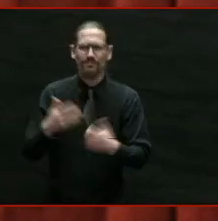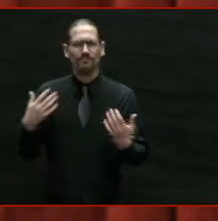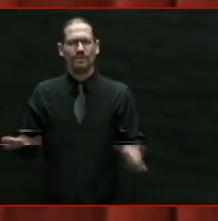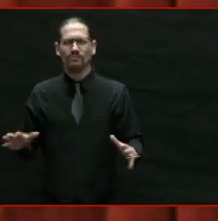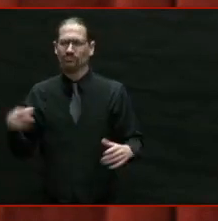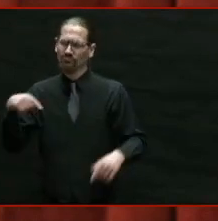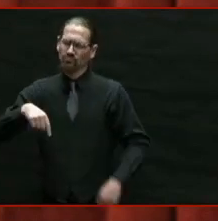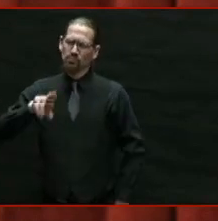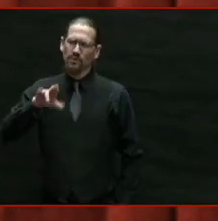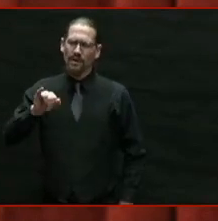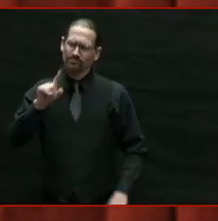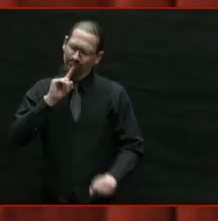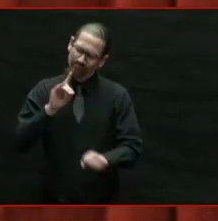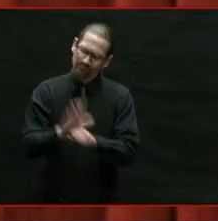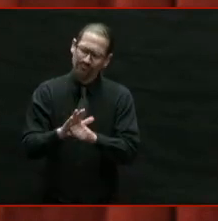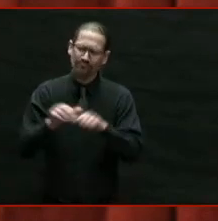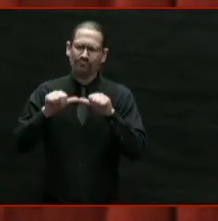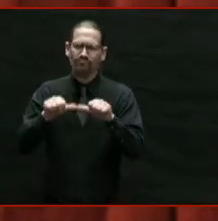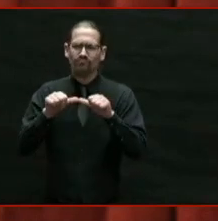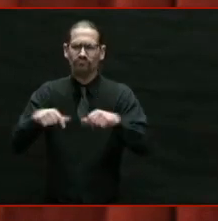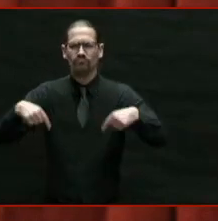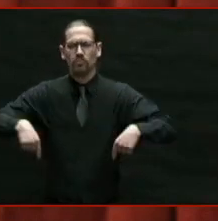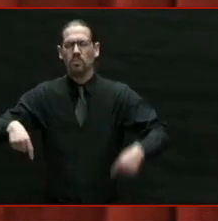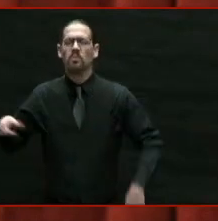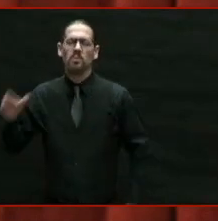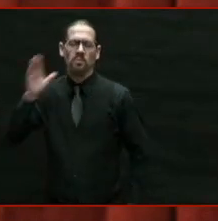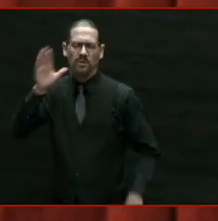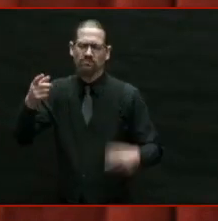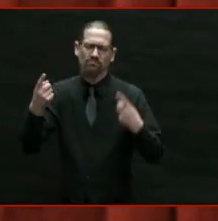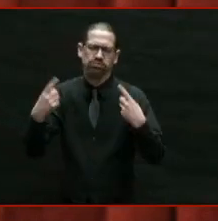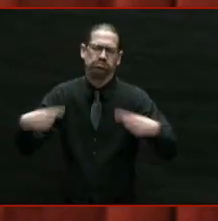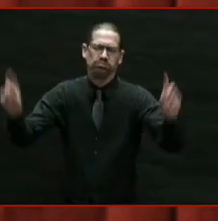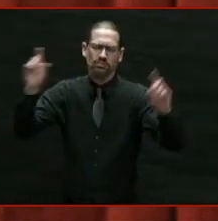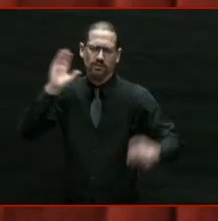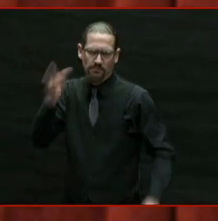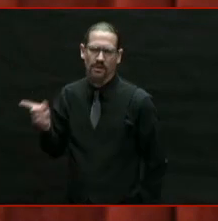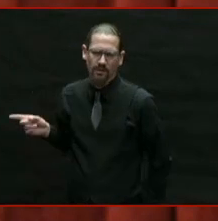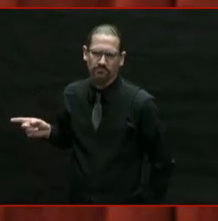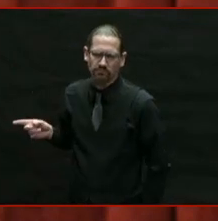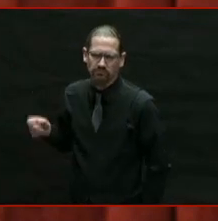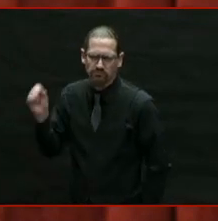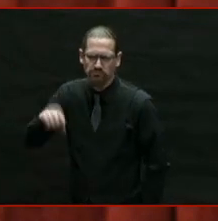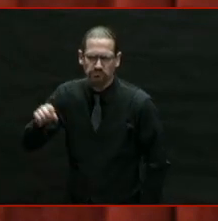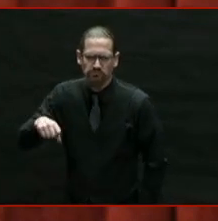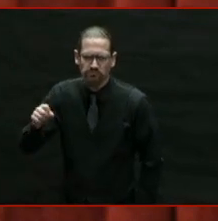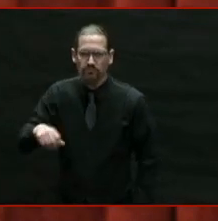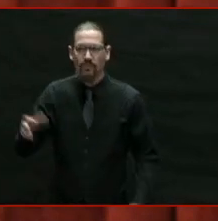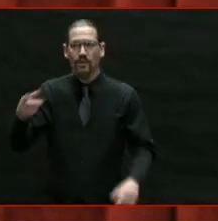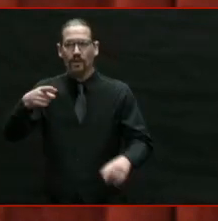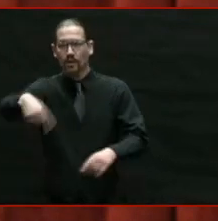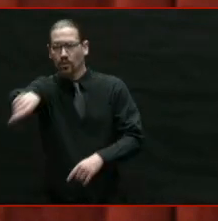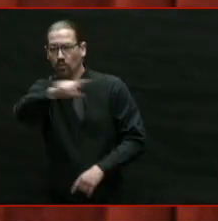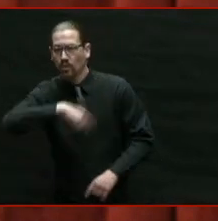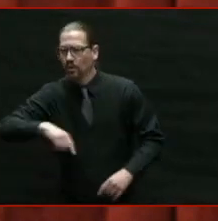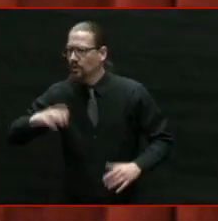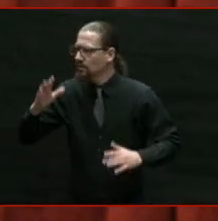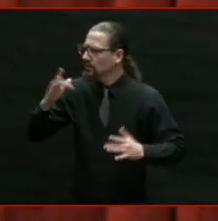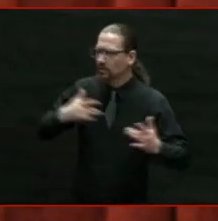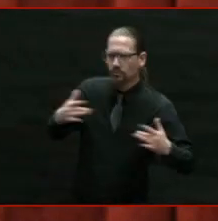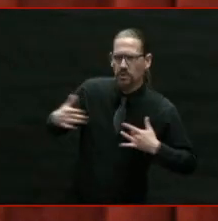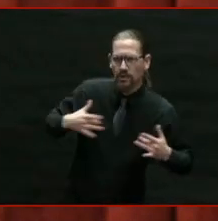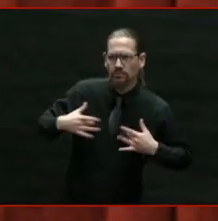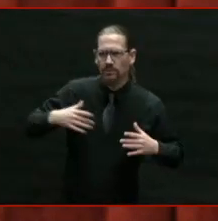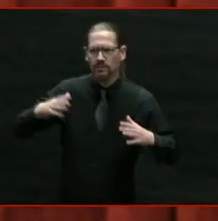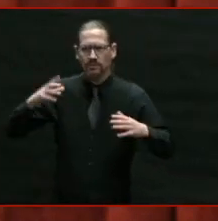I also want you to know there will be no disruption to our state's COVID-19 response.